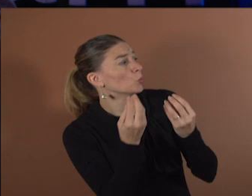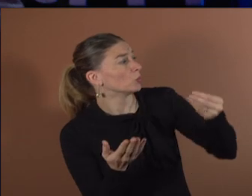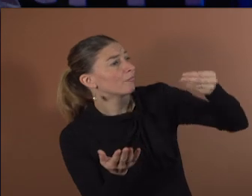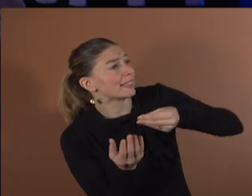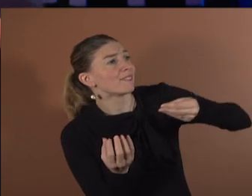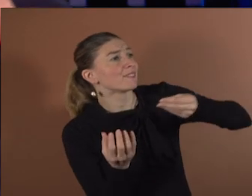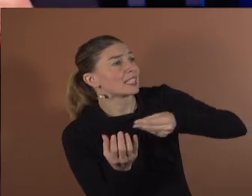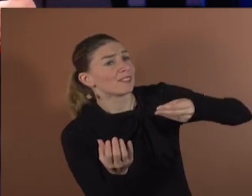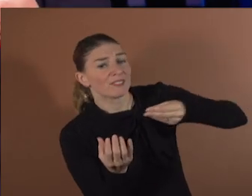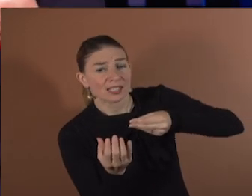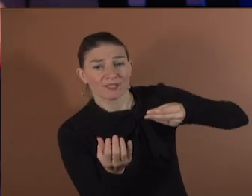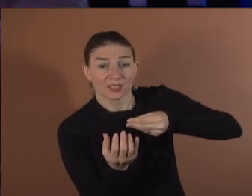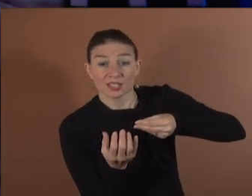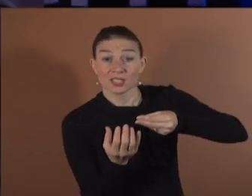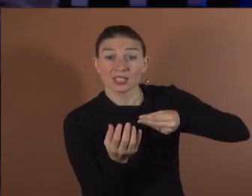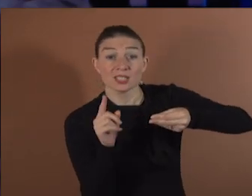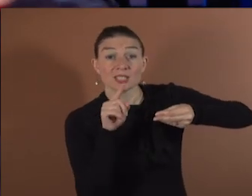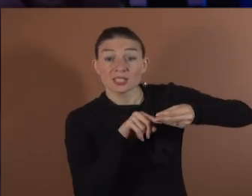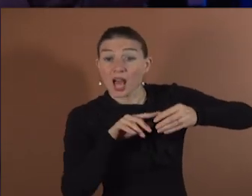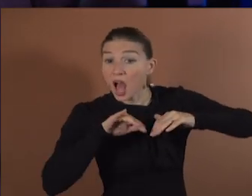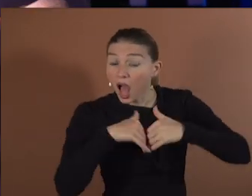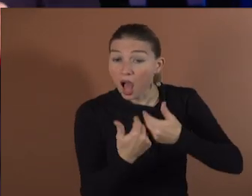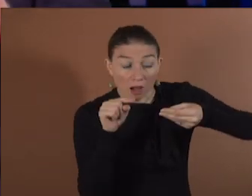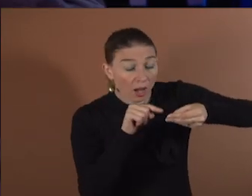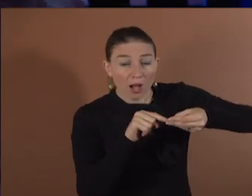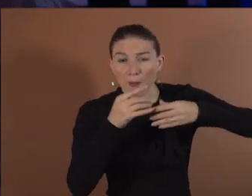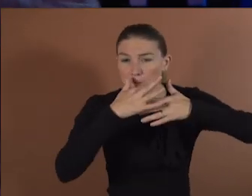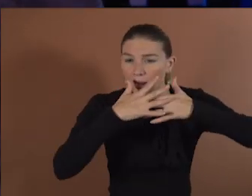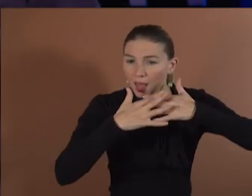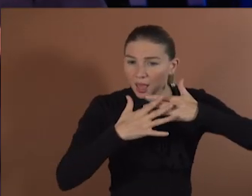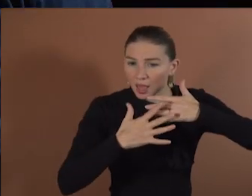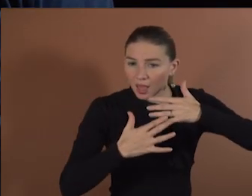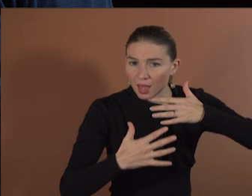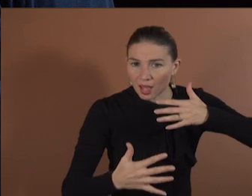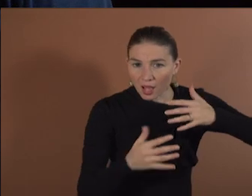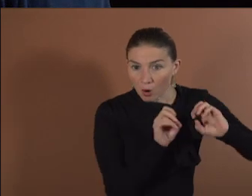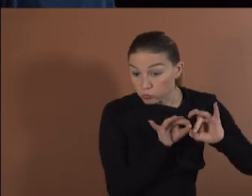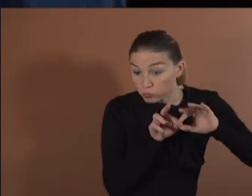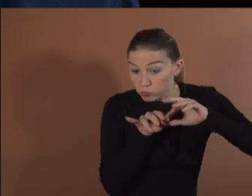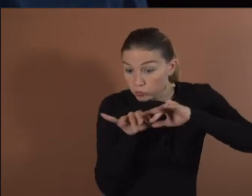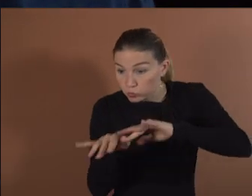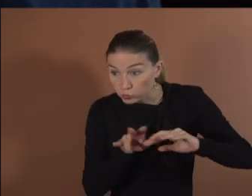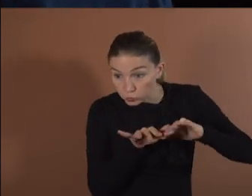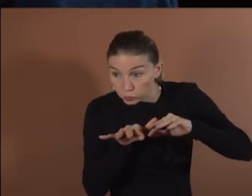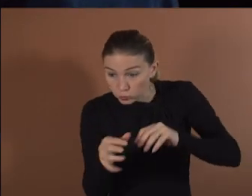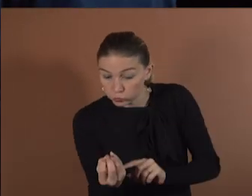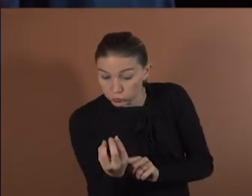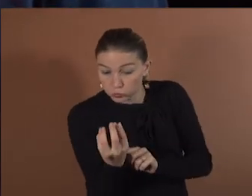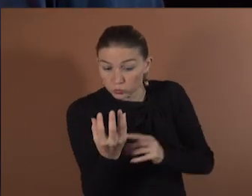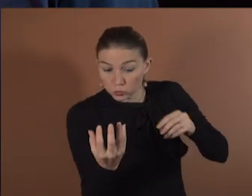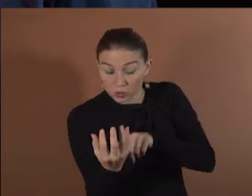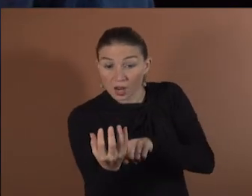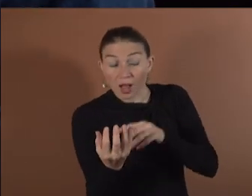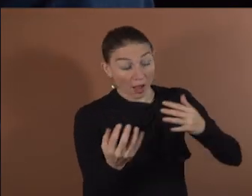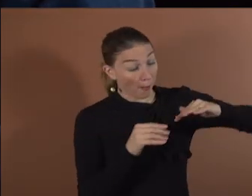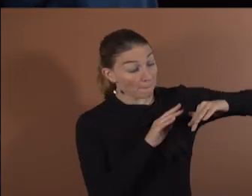and they respond to that by increasing the flow of fresh blood to these regions. In this fresh blood is oxygen